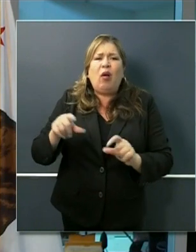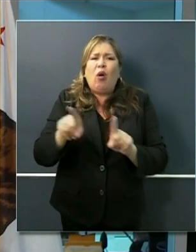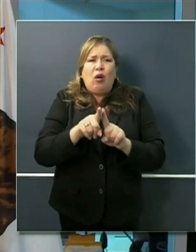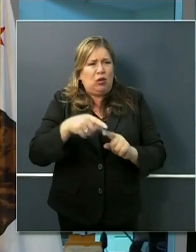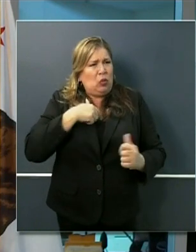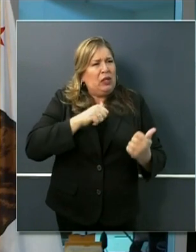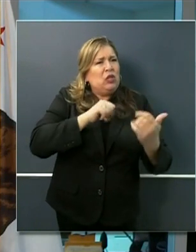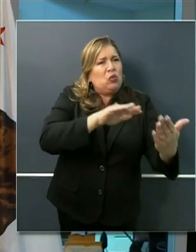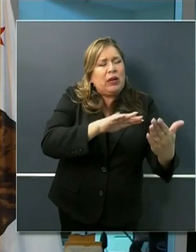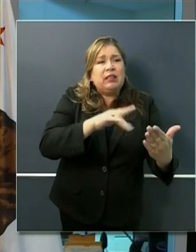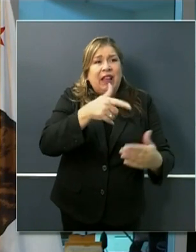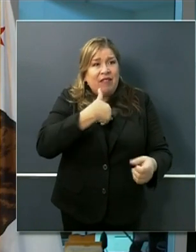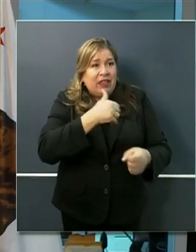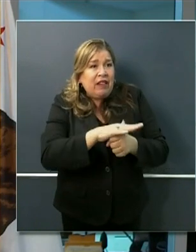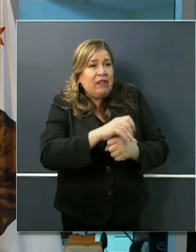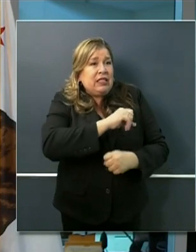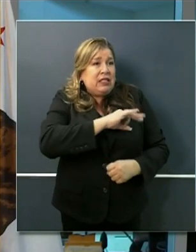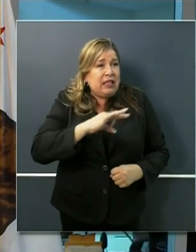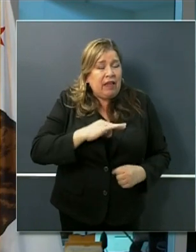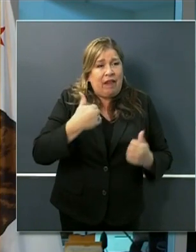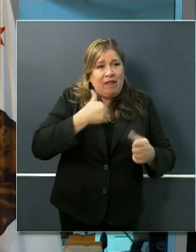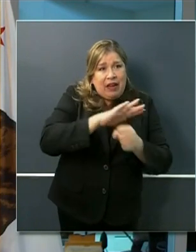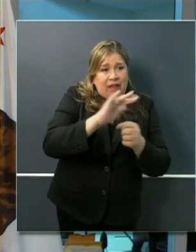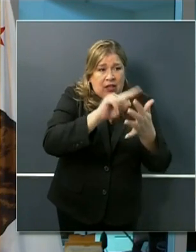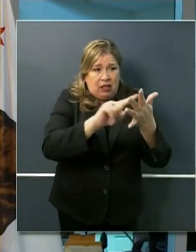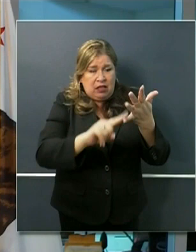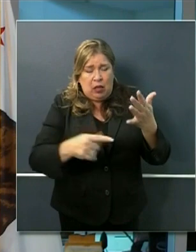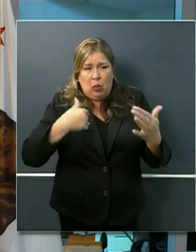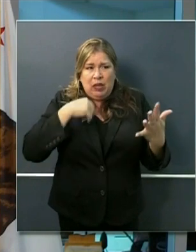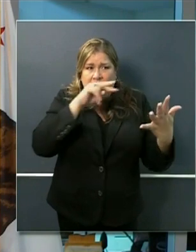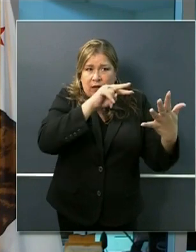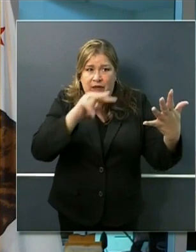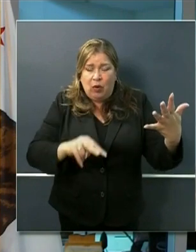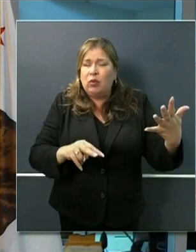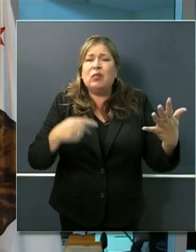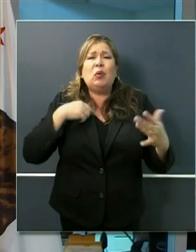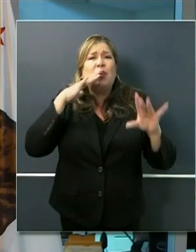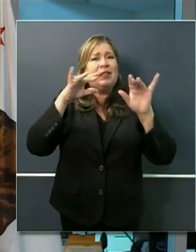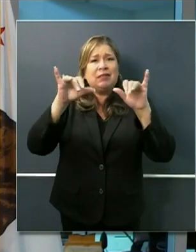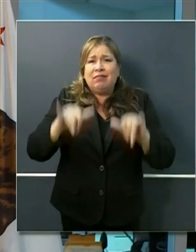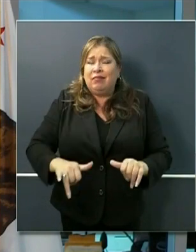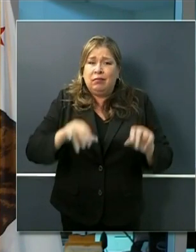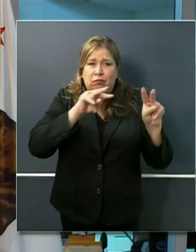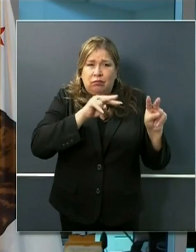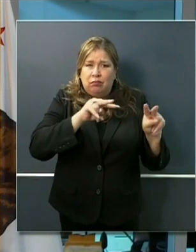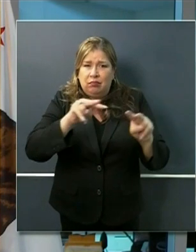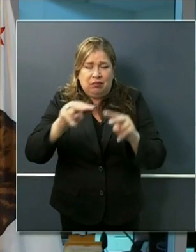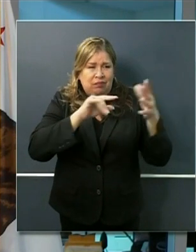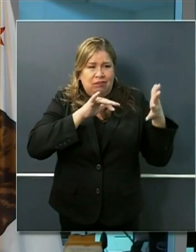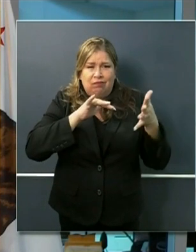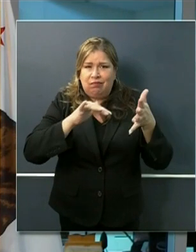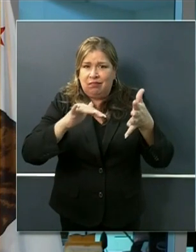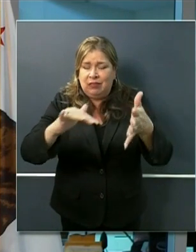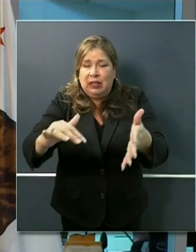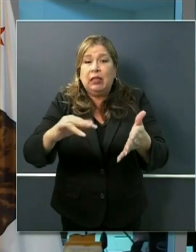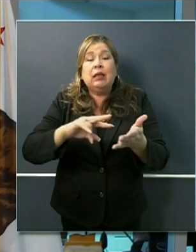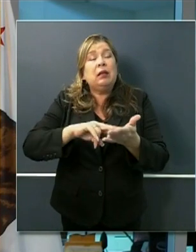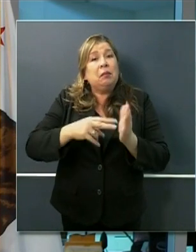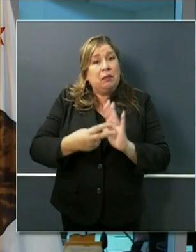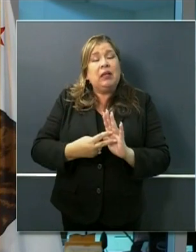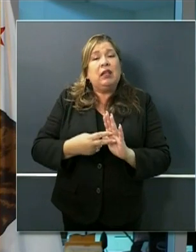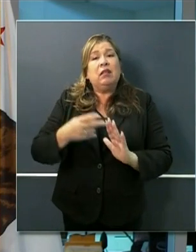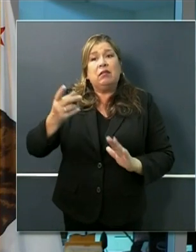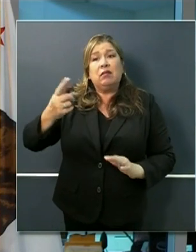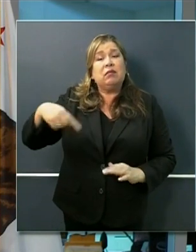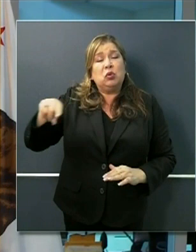more work to do and over the coming weeks we'll be focusing heavily on that to make sure that as we lift again and make it available for people to